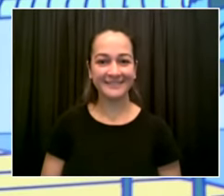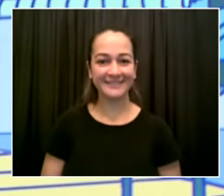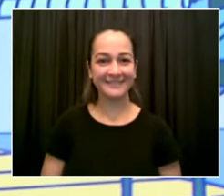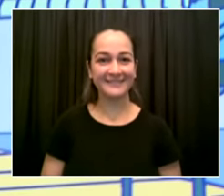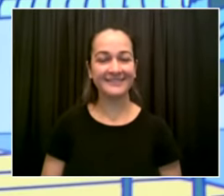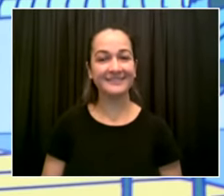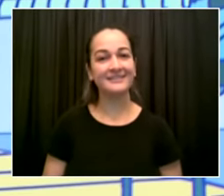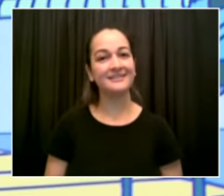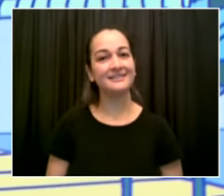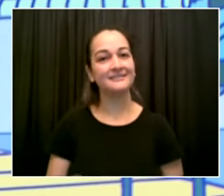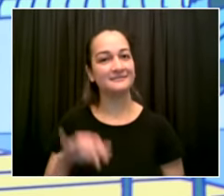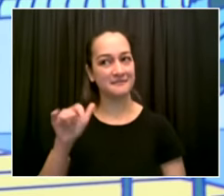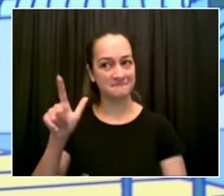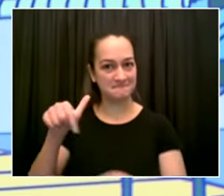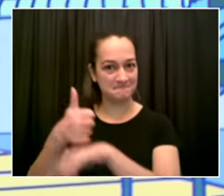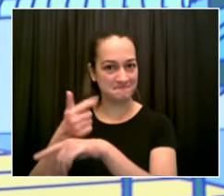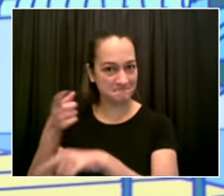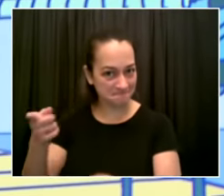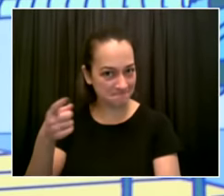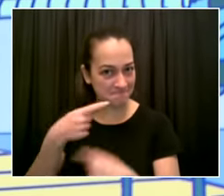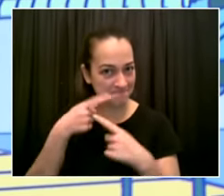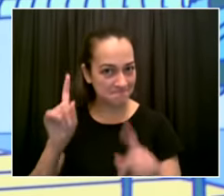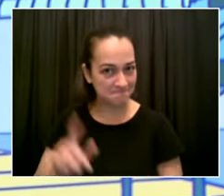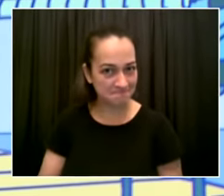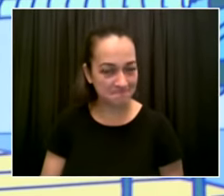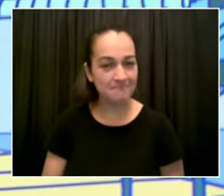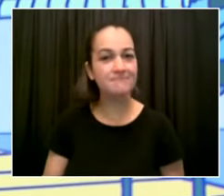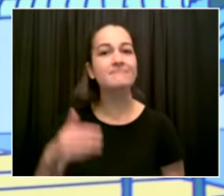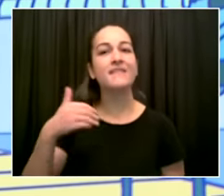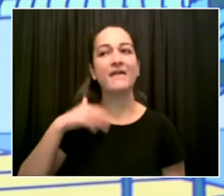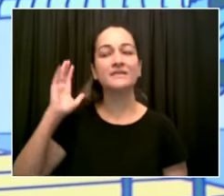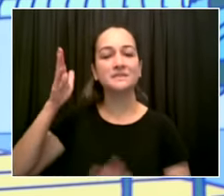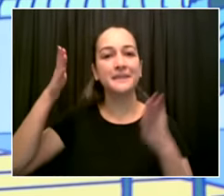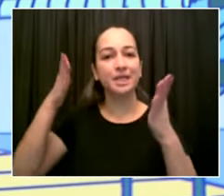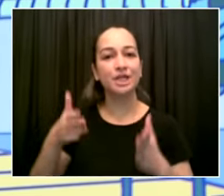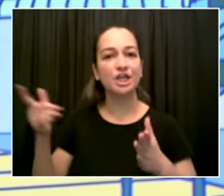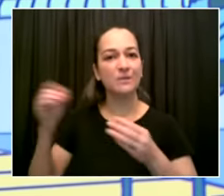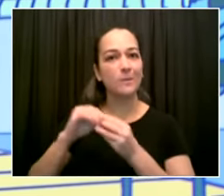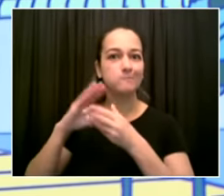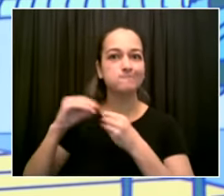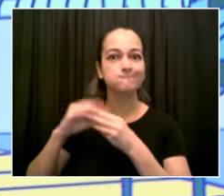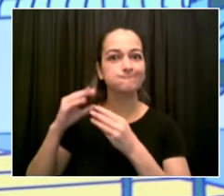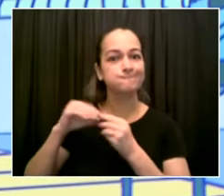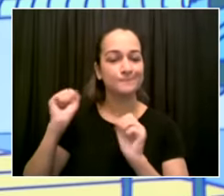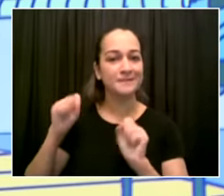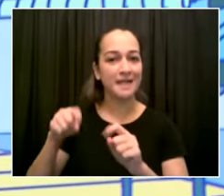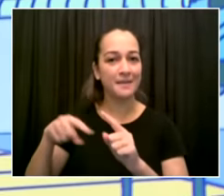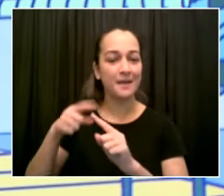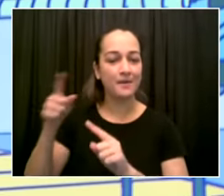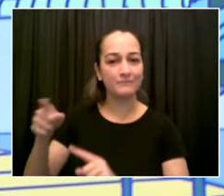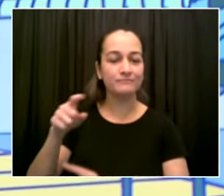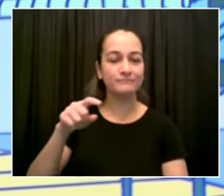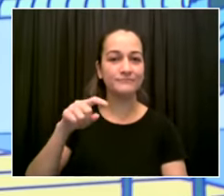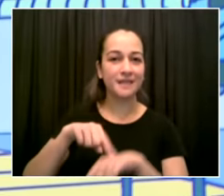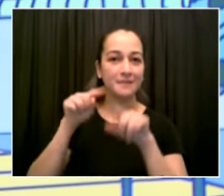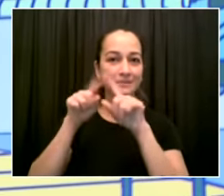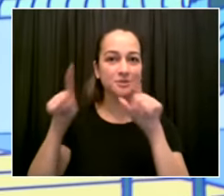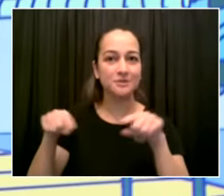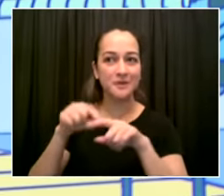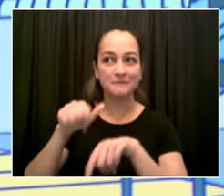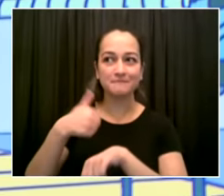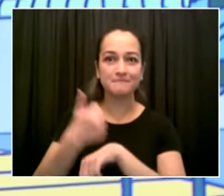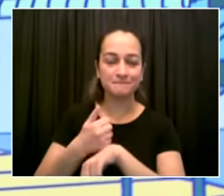could possibly be known him a long time and i appreciate his good work my pleasure to introduce the president of the time square alliance tom harris